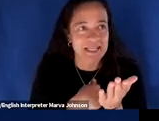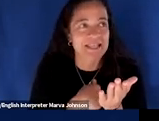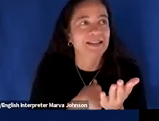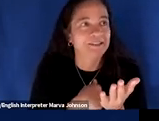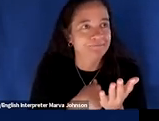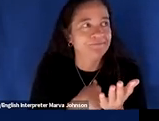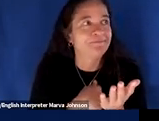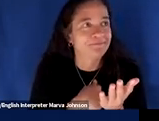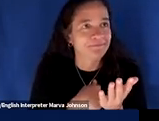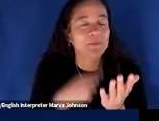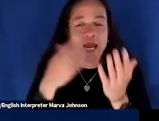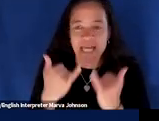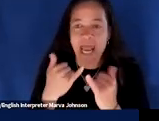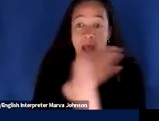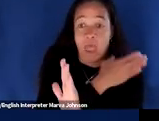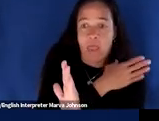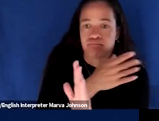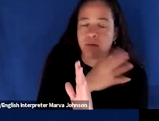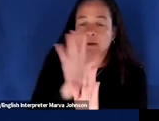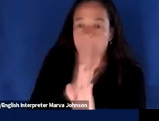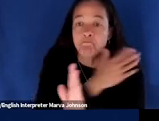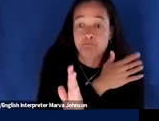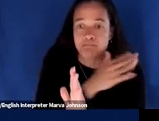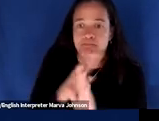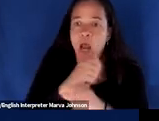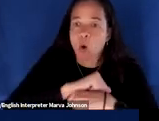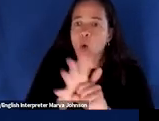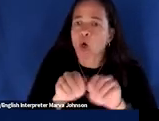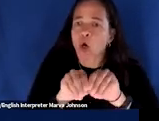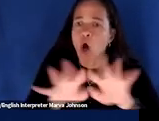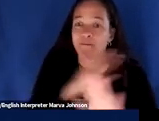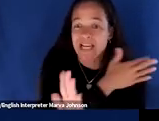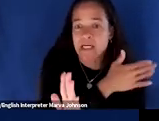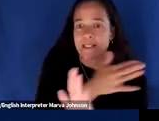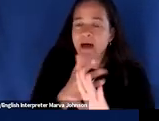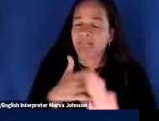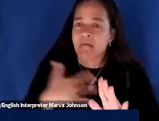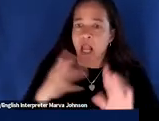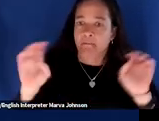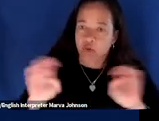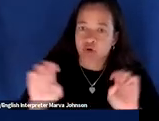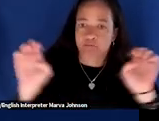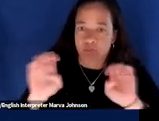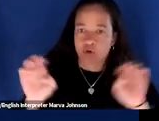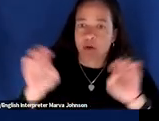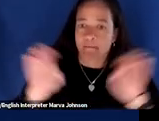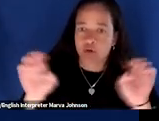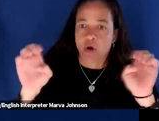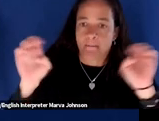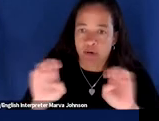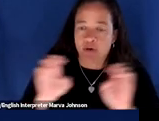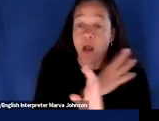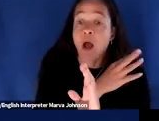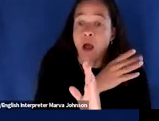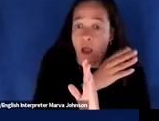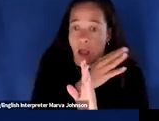emergency that real sense of emergency that was firing us up for the last number of years and from that emergency